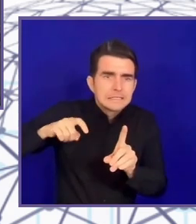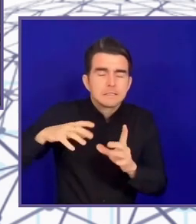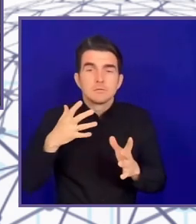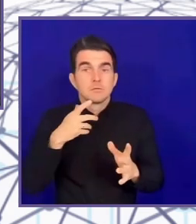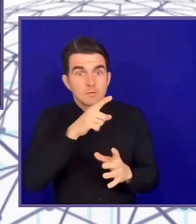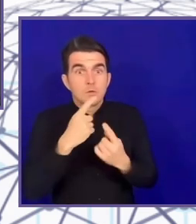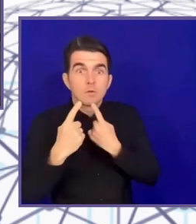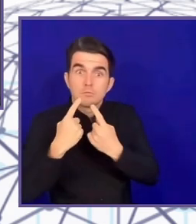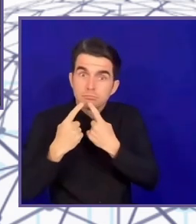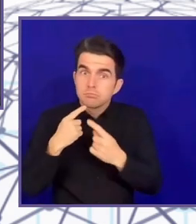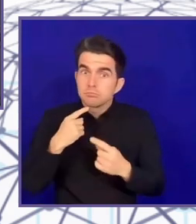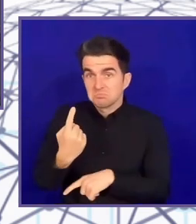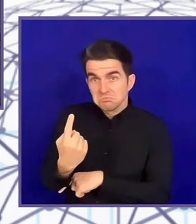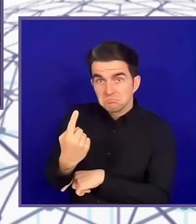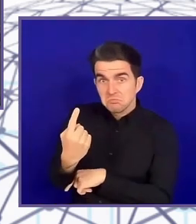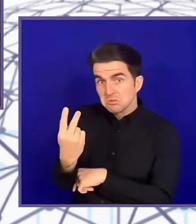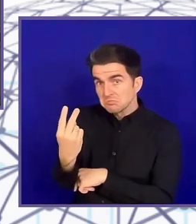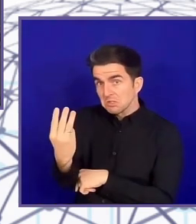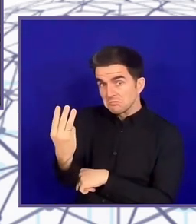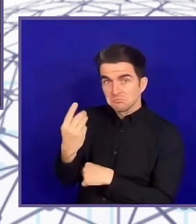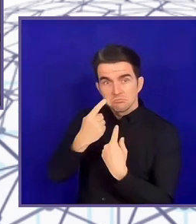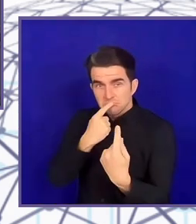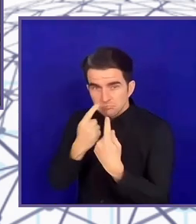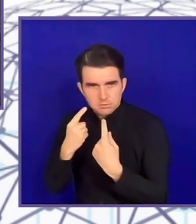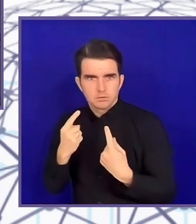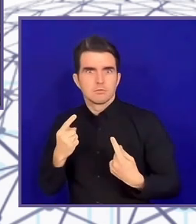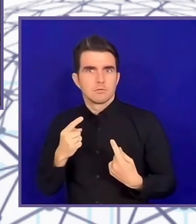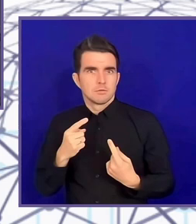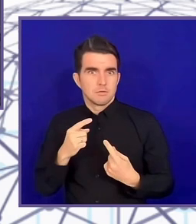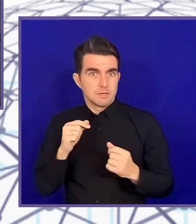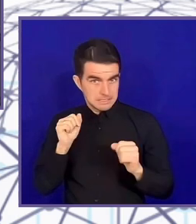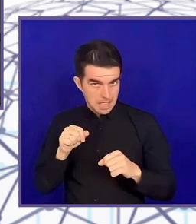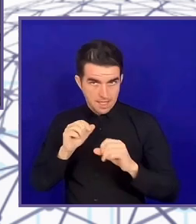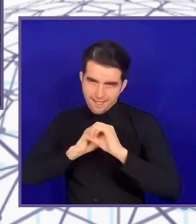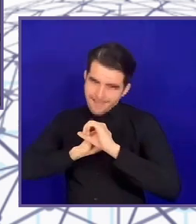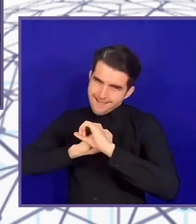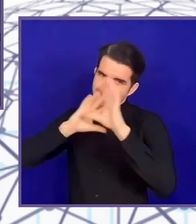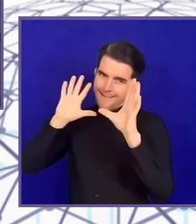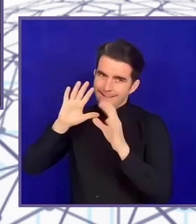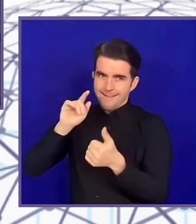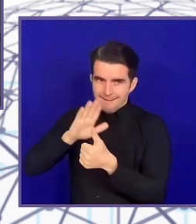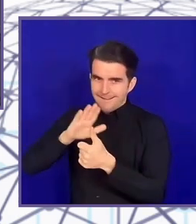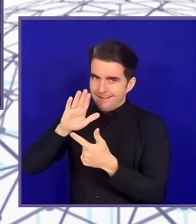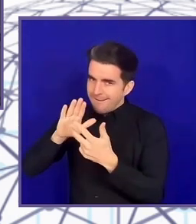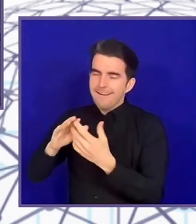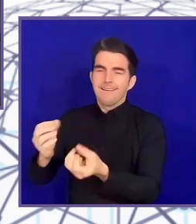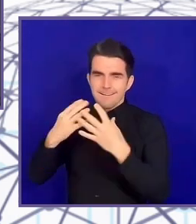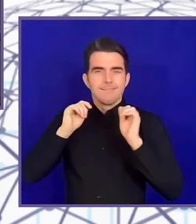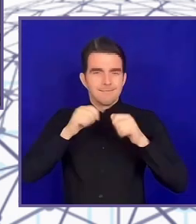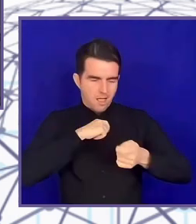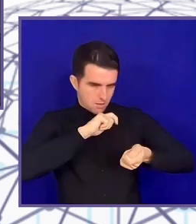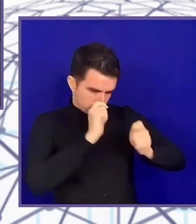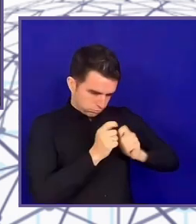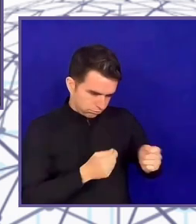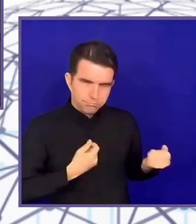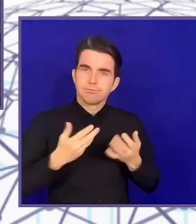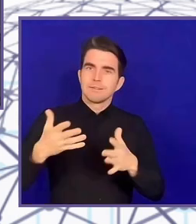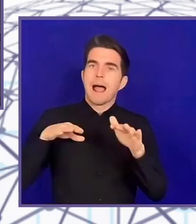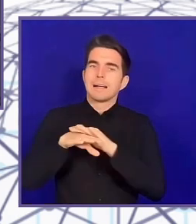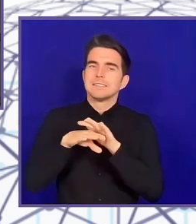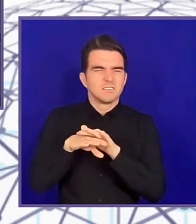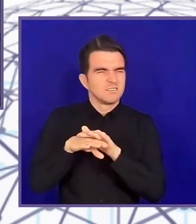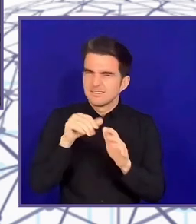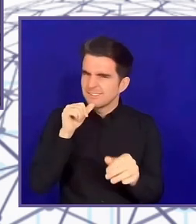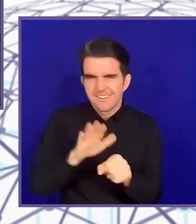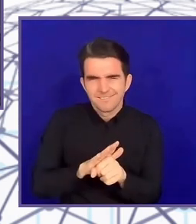design with that accessibility and universal. It's universal sounds really big, but yeah. First